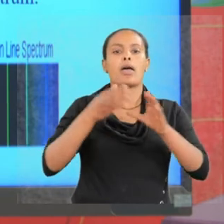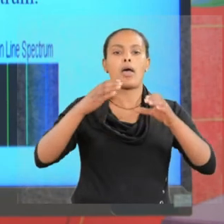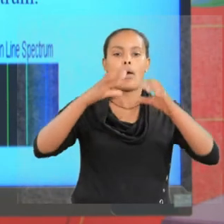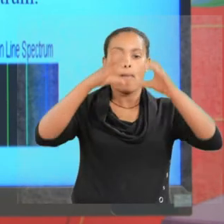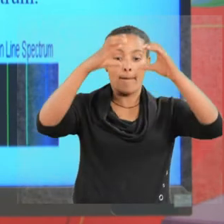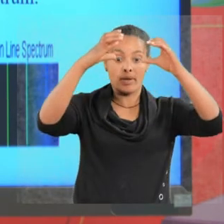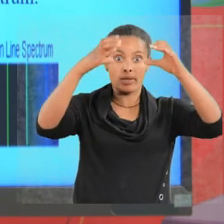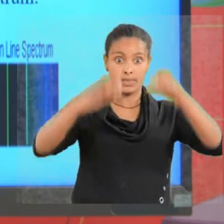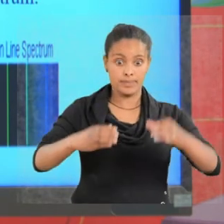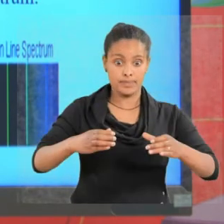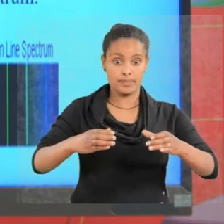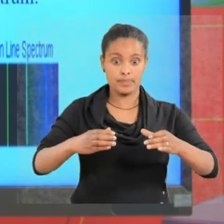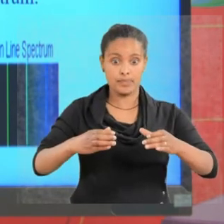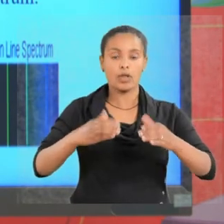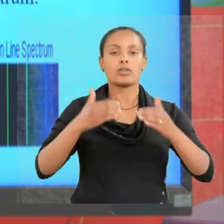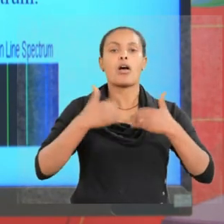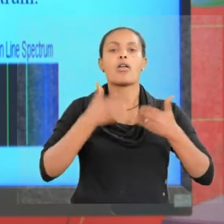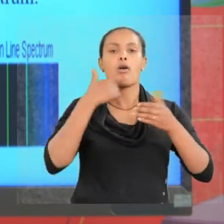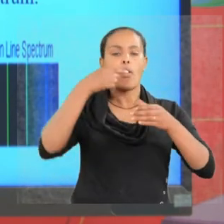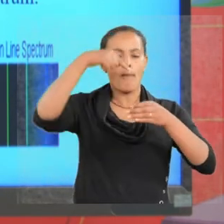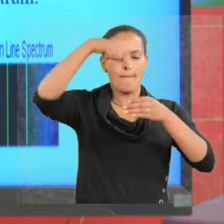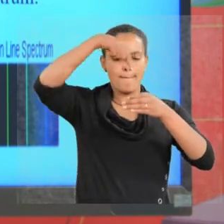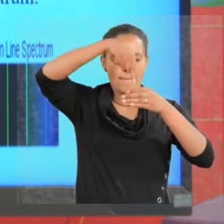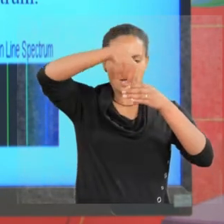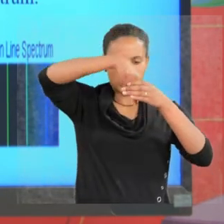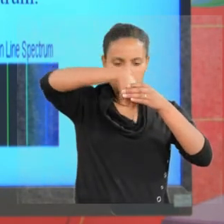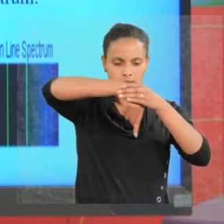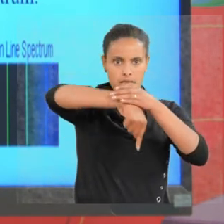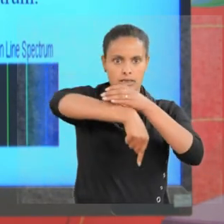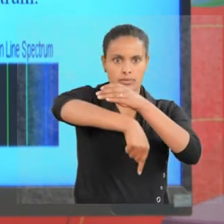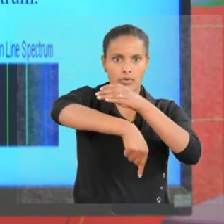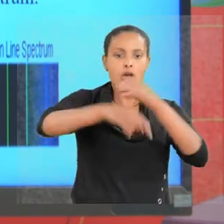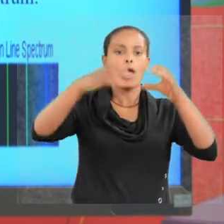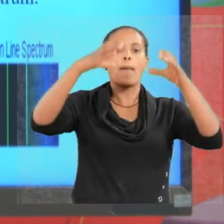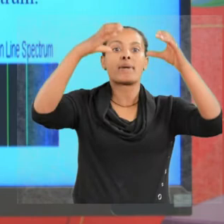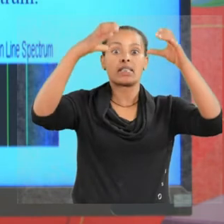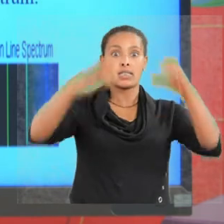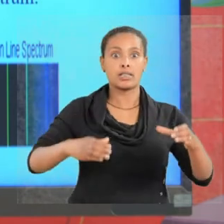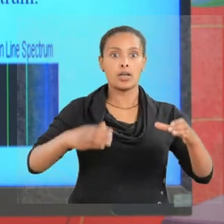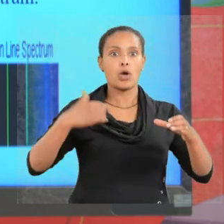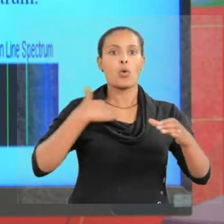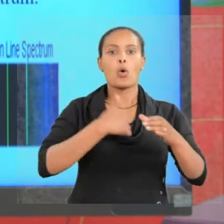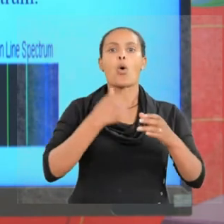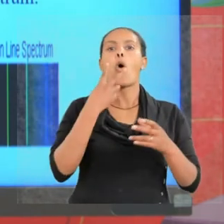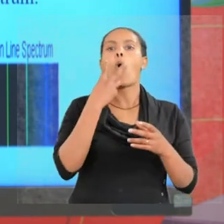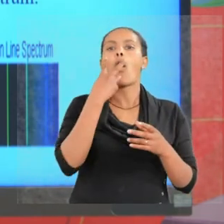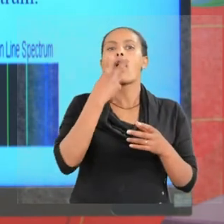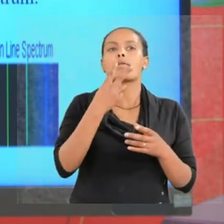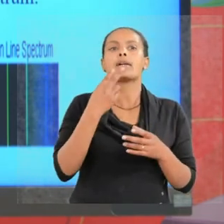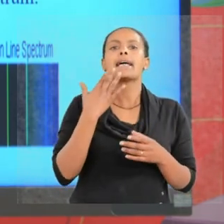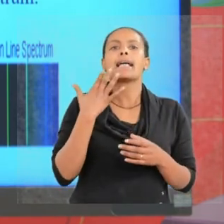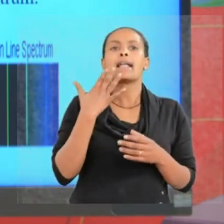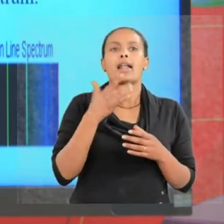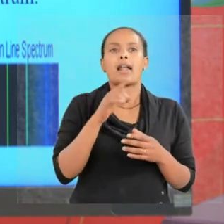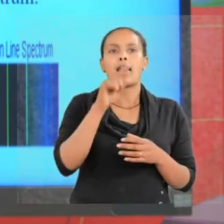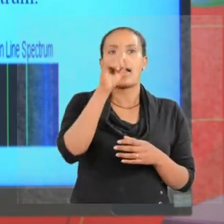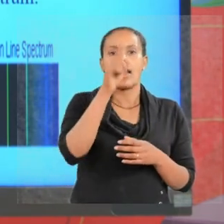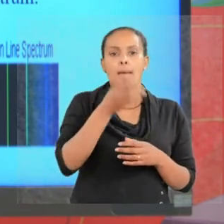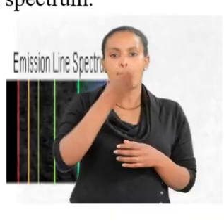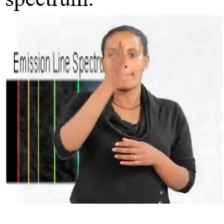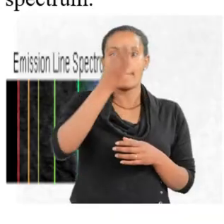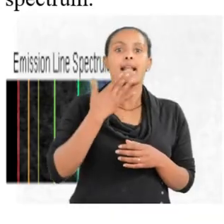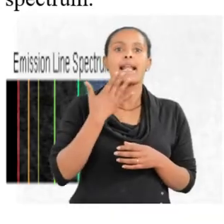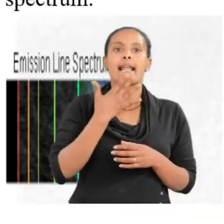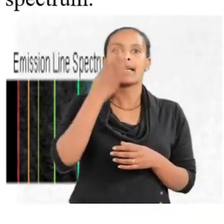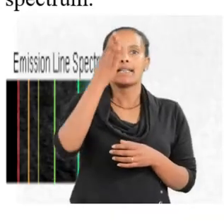if this light is allowed to pass through a prism, we observe a line spectrum,